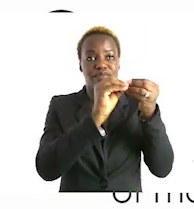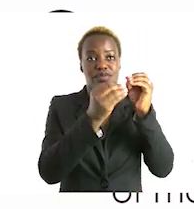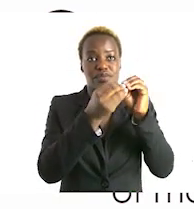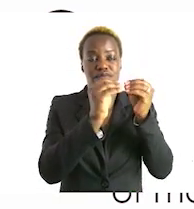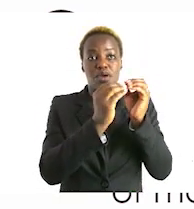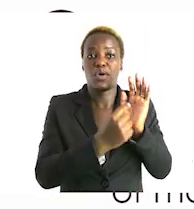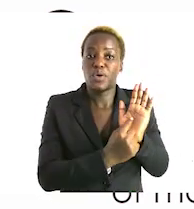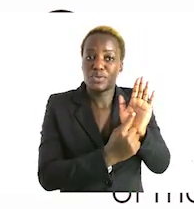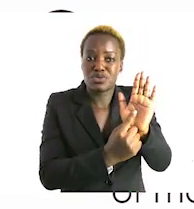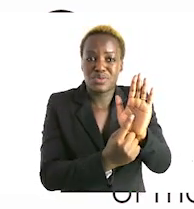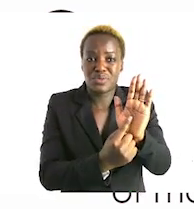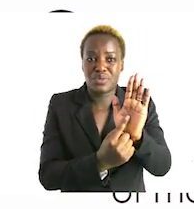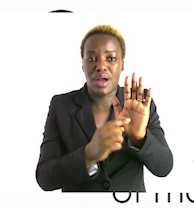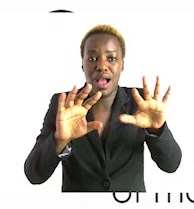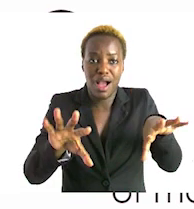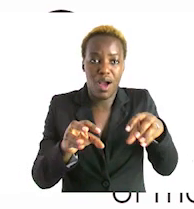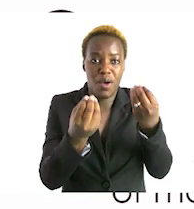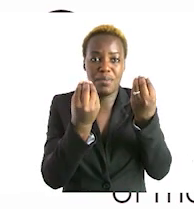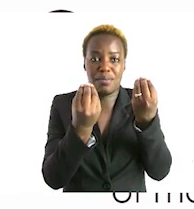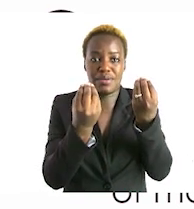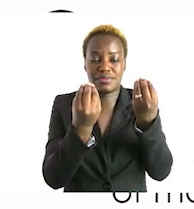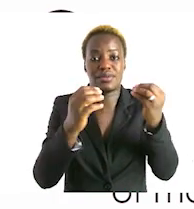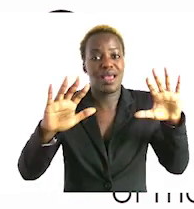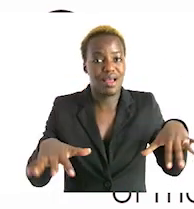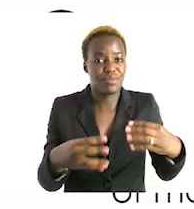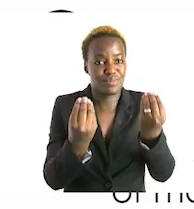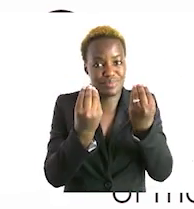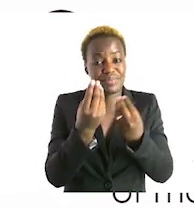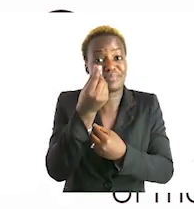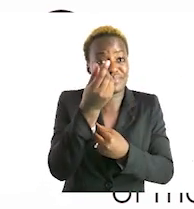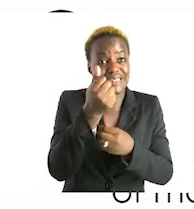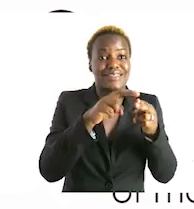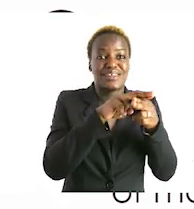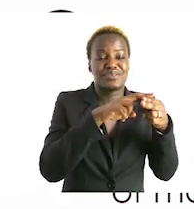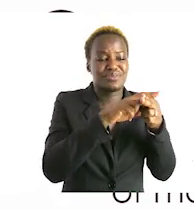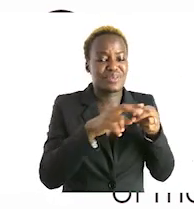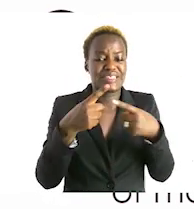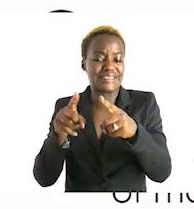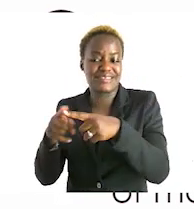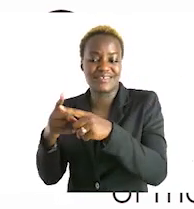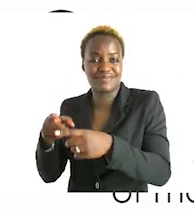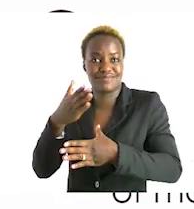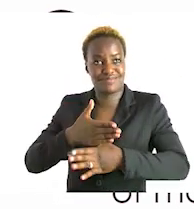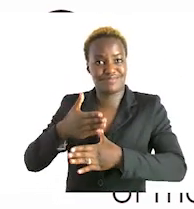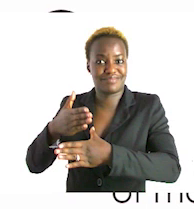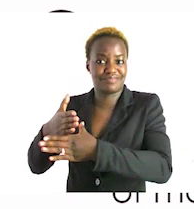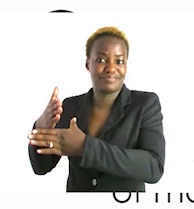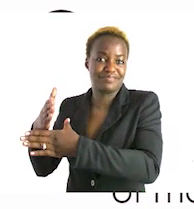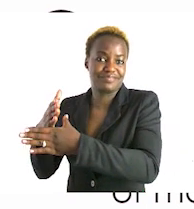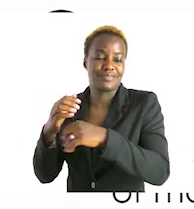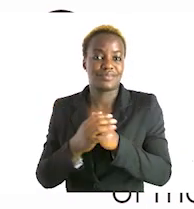how many money how much money did she spend on all of these activities all right